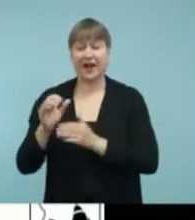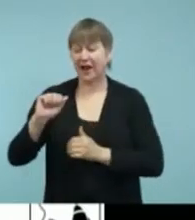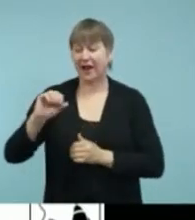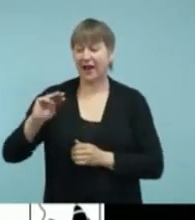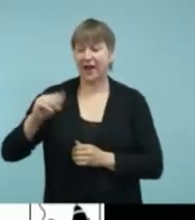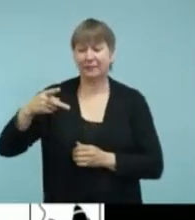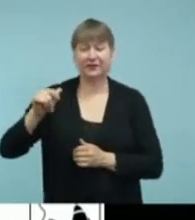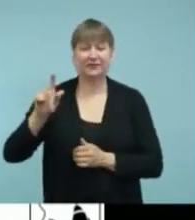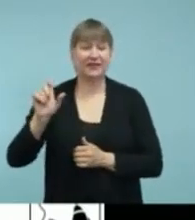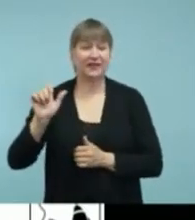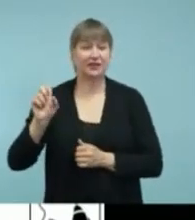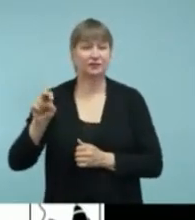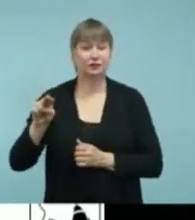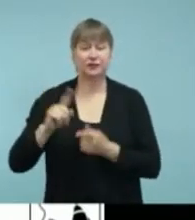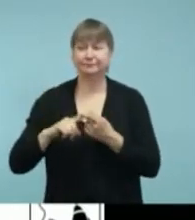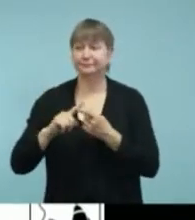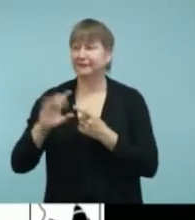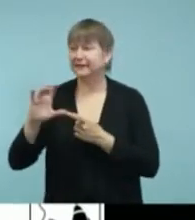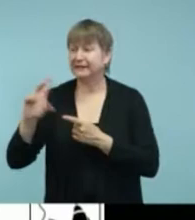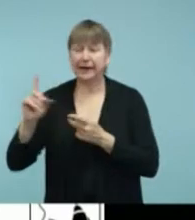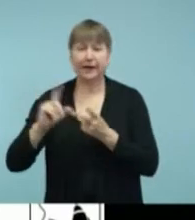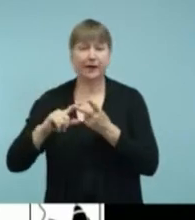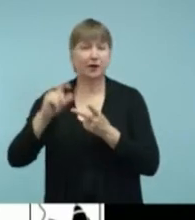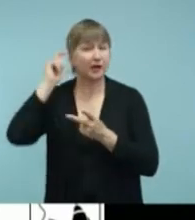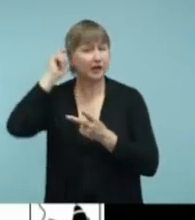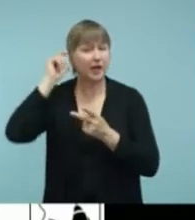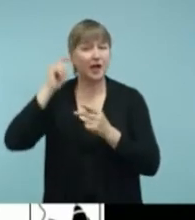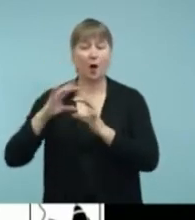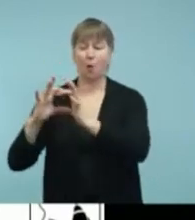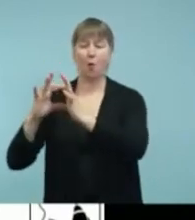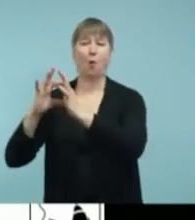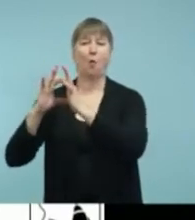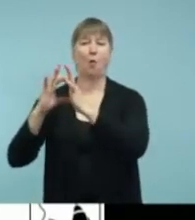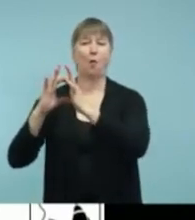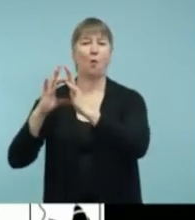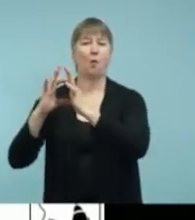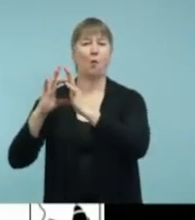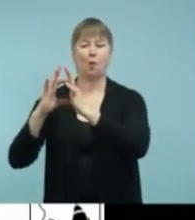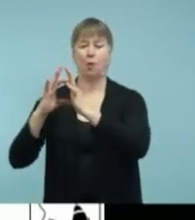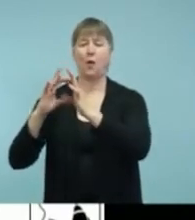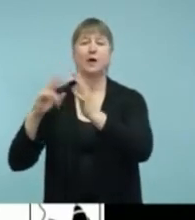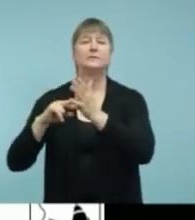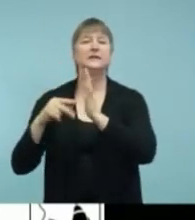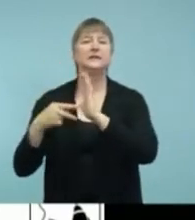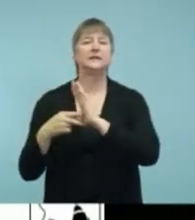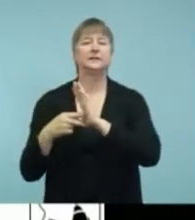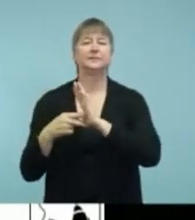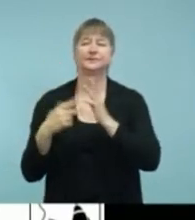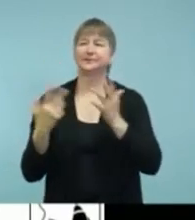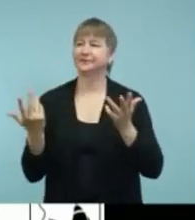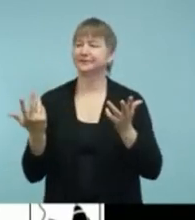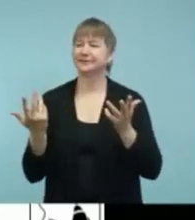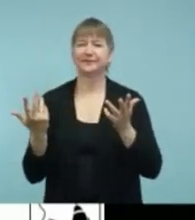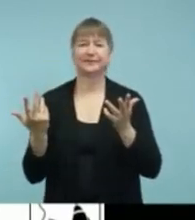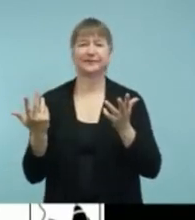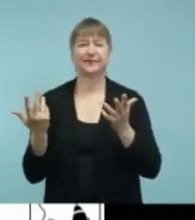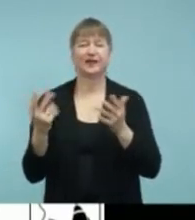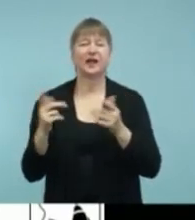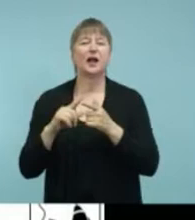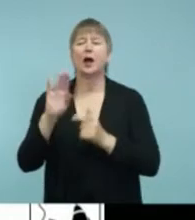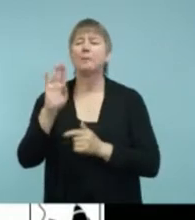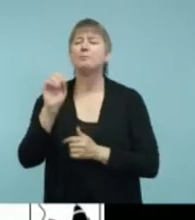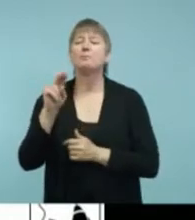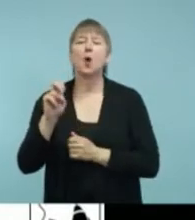aids, cochlear implants, and that oval is meant to denote like a bone anchored hearing system. So,